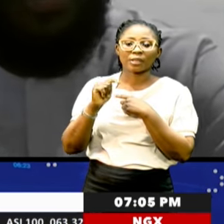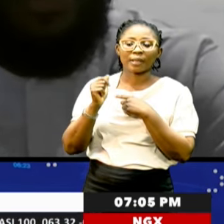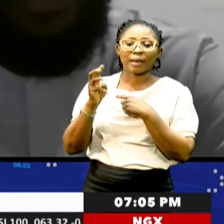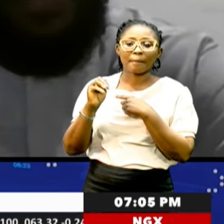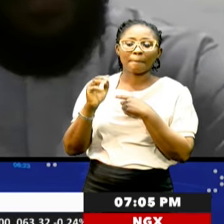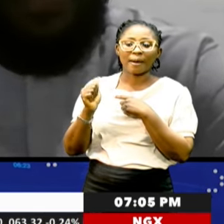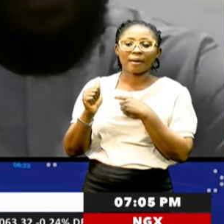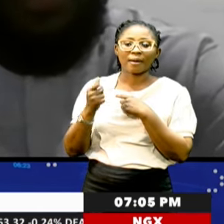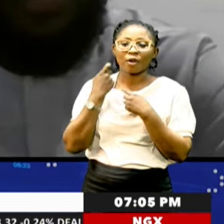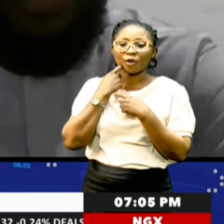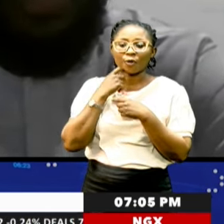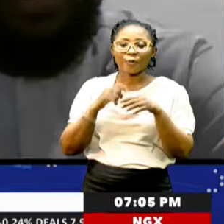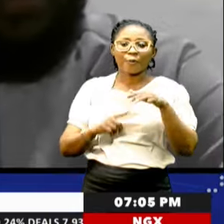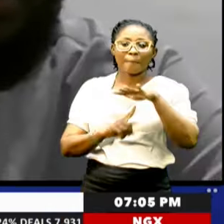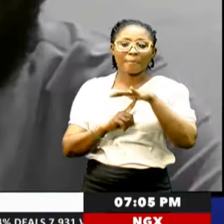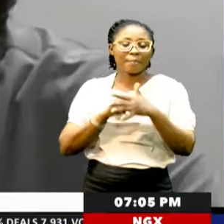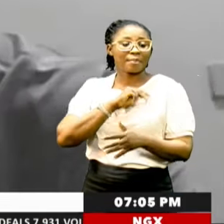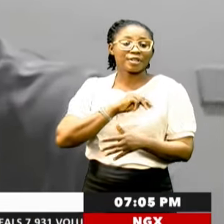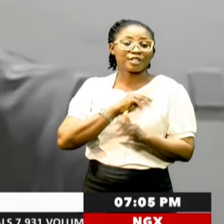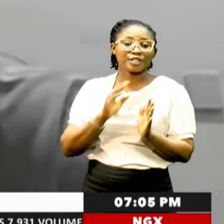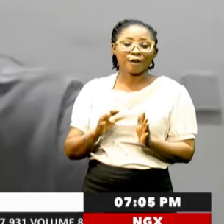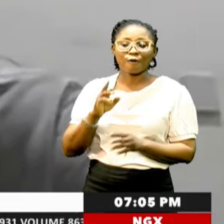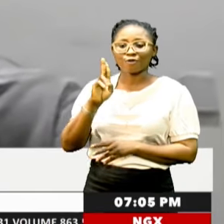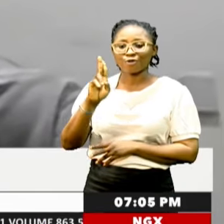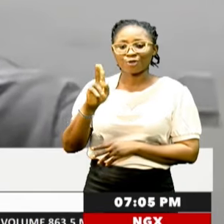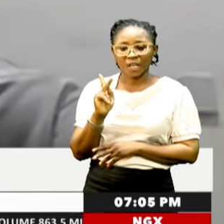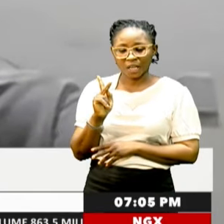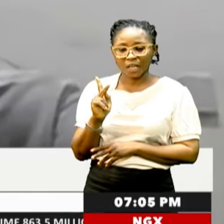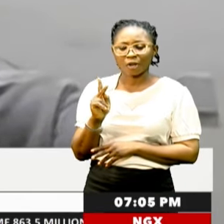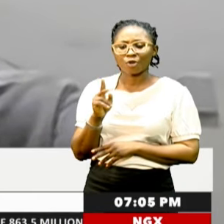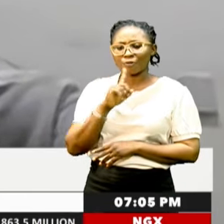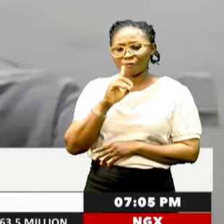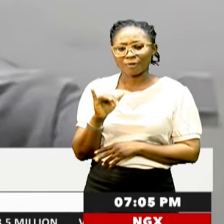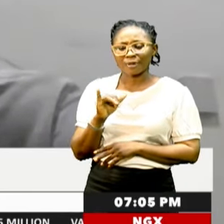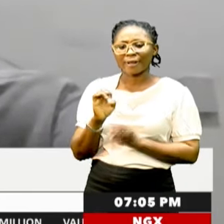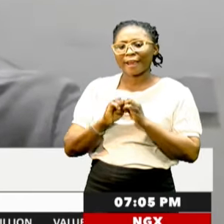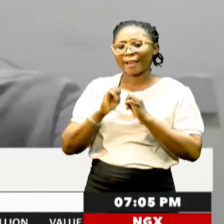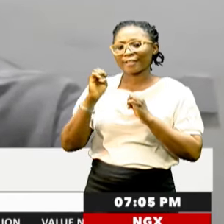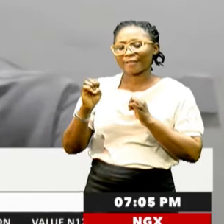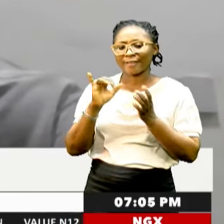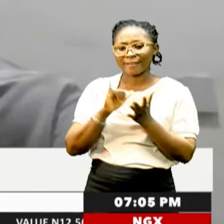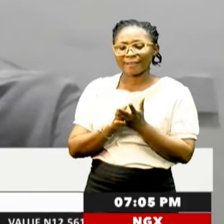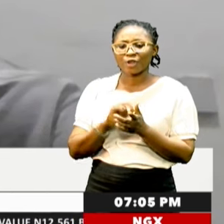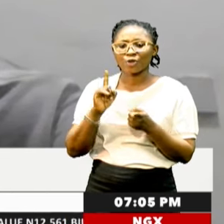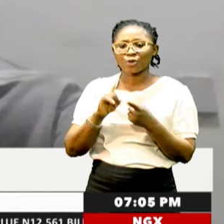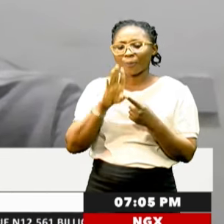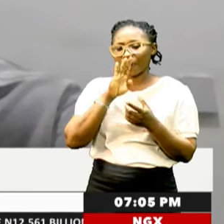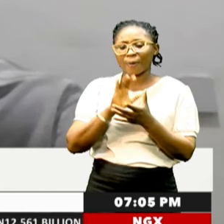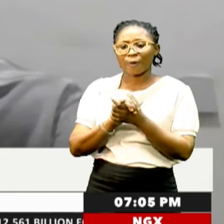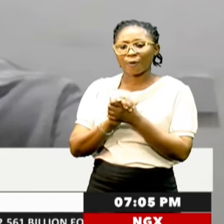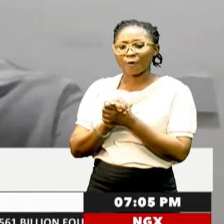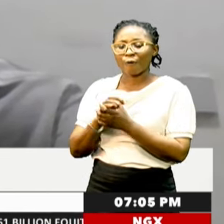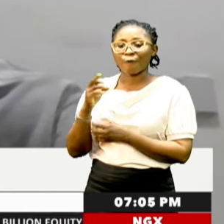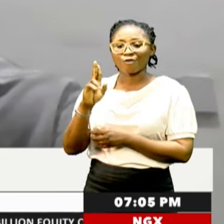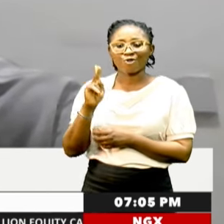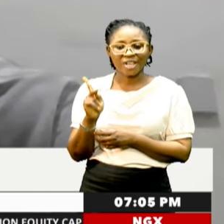of the United Kingdom. Of course, extending that will be also a congratulation to the people of